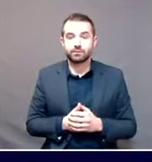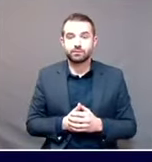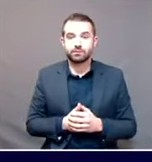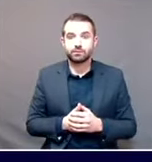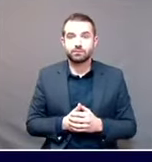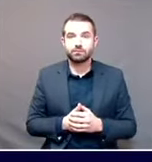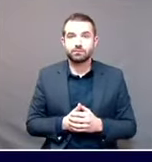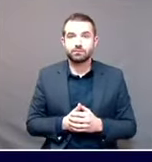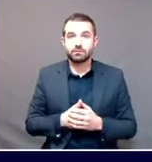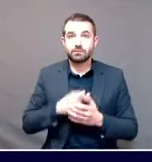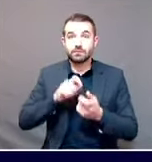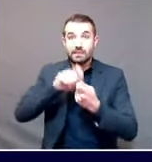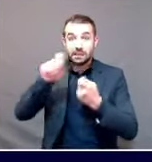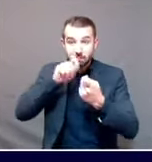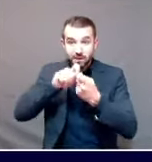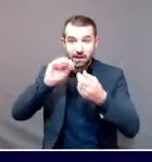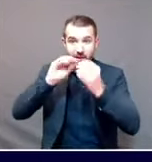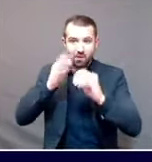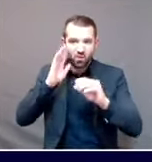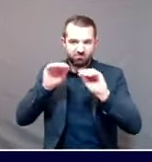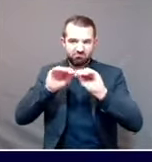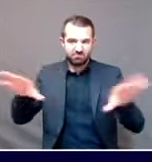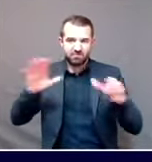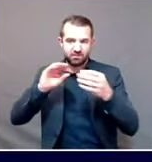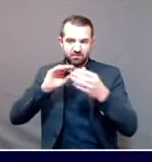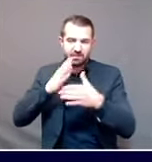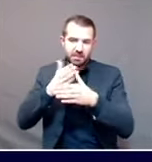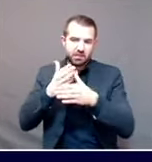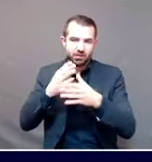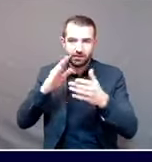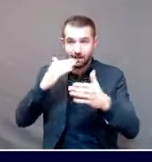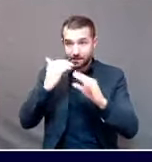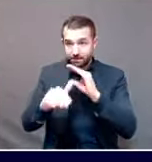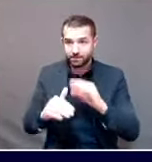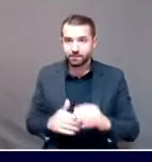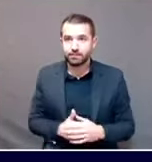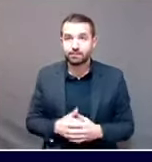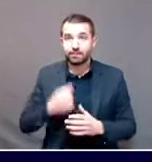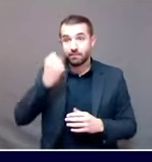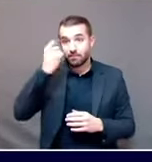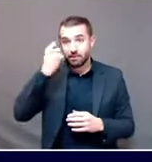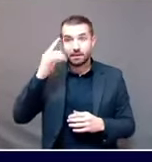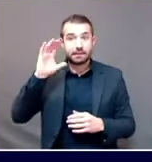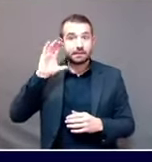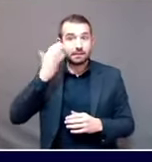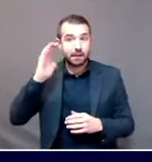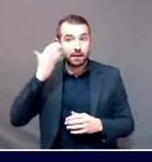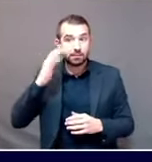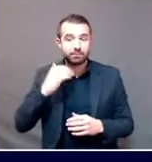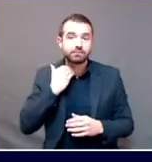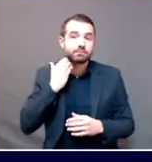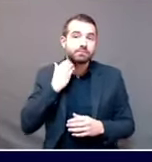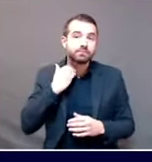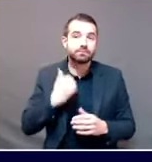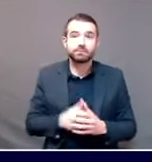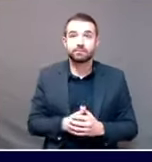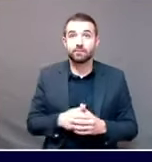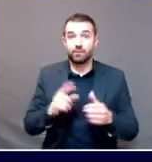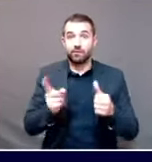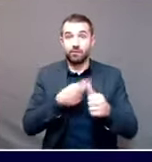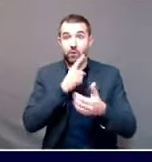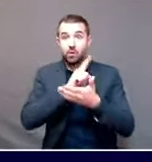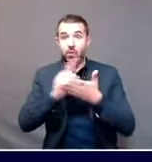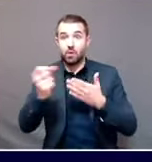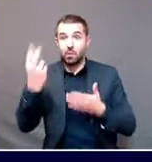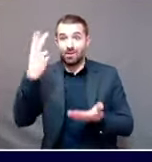the exact numbers, but in general, what we anticipate receiving after this initial first week is